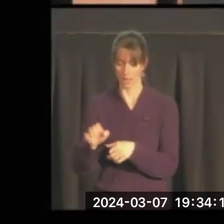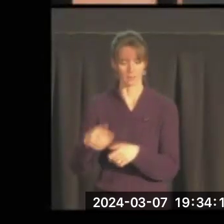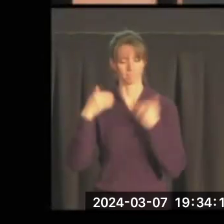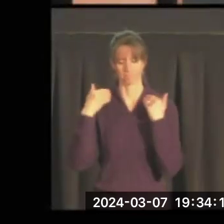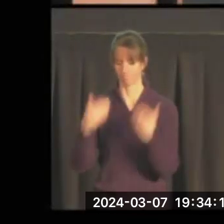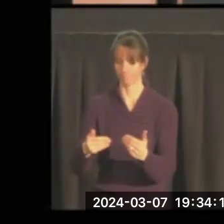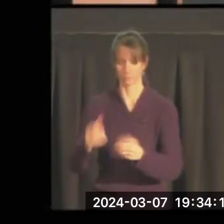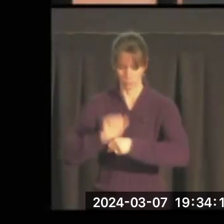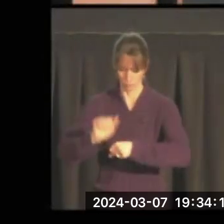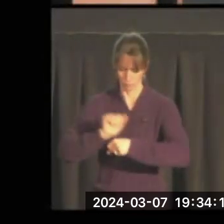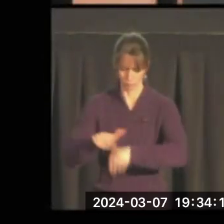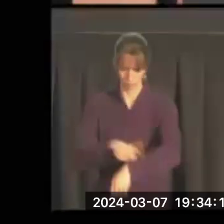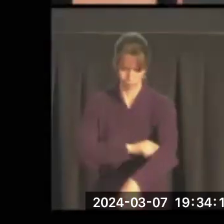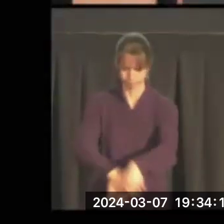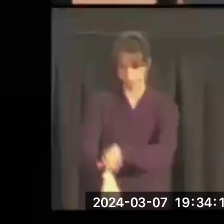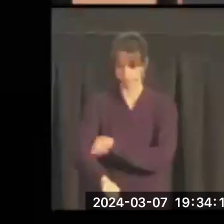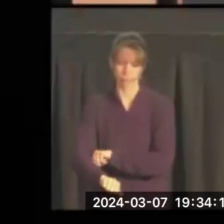and he's not alone.